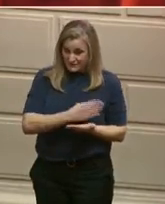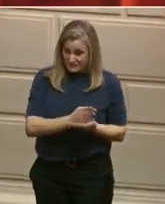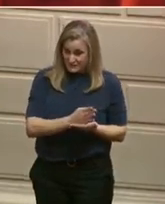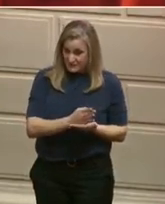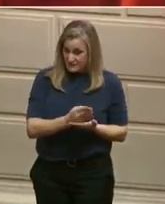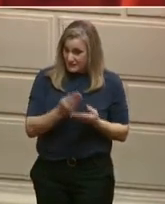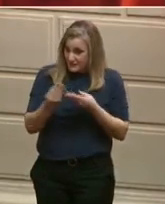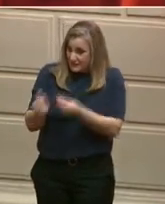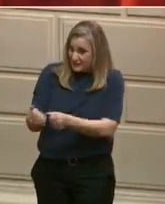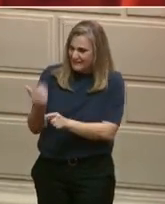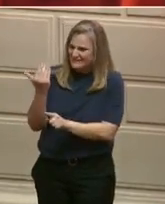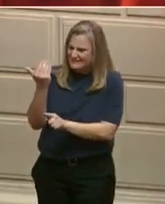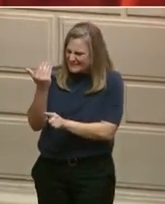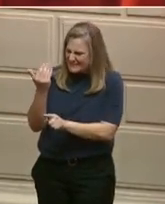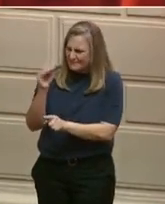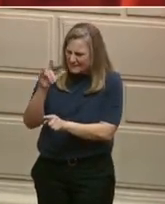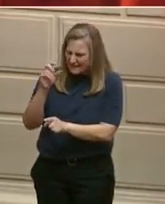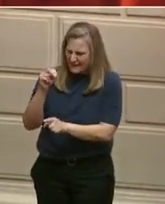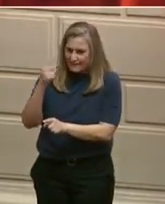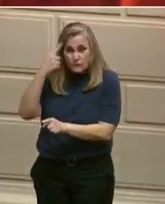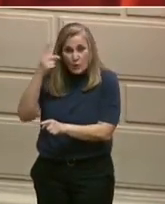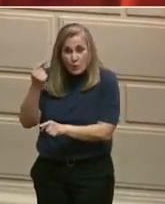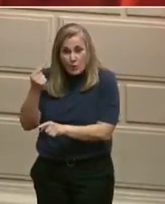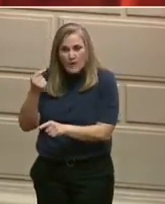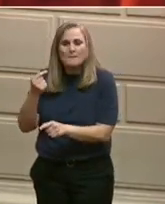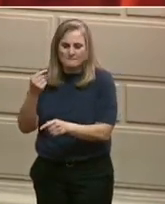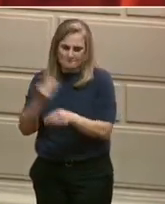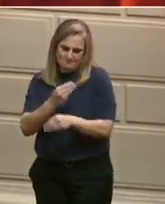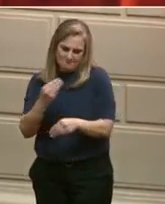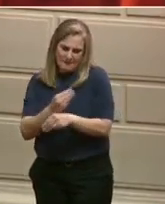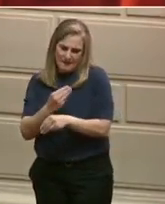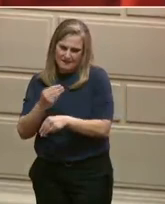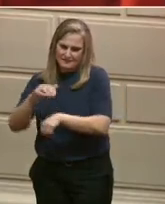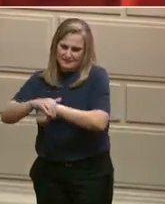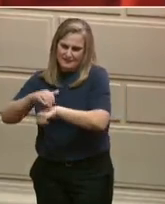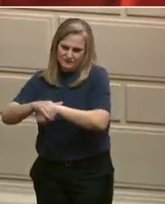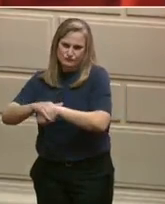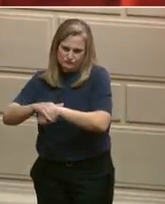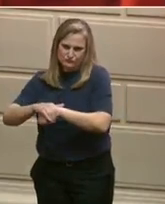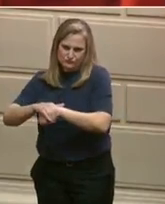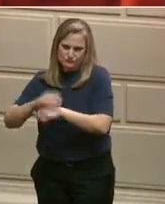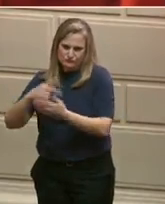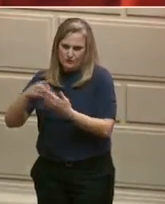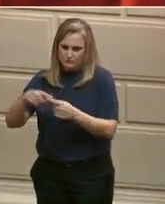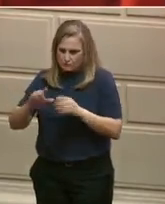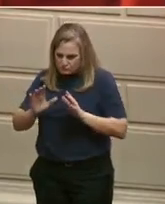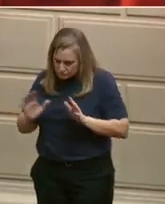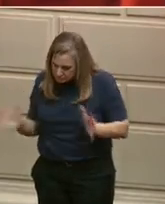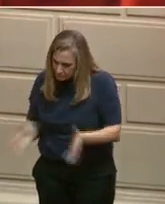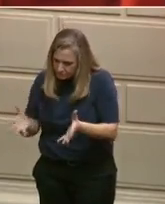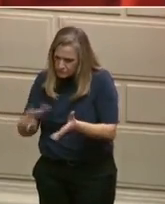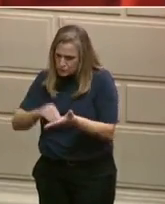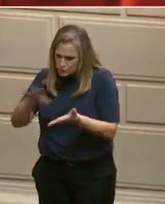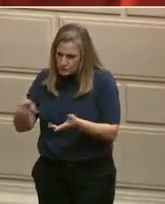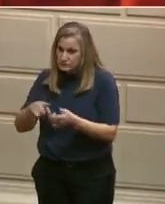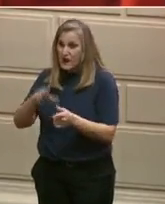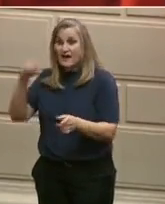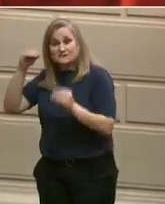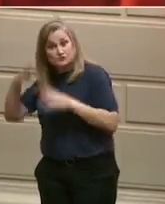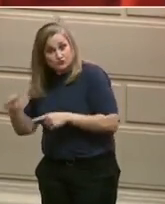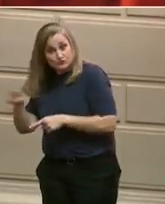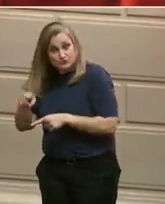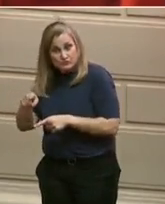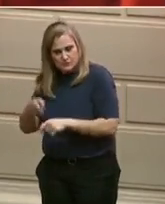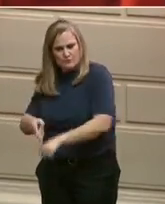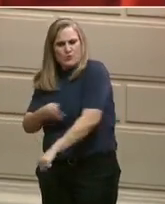and English language arts coaching for students and professional development, for teachers to help us meet the